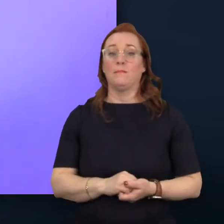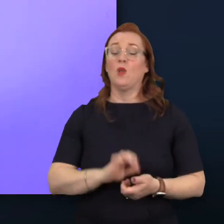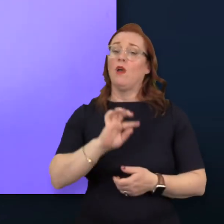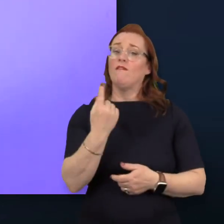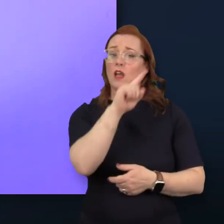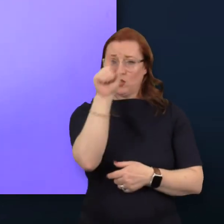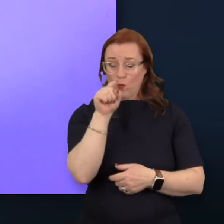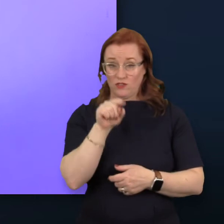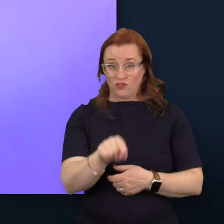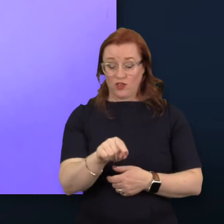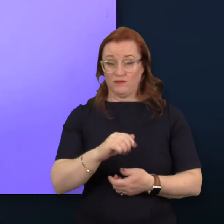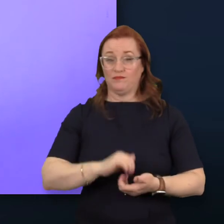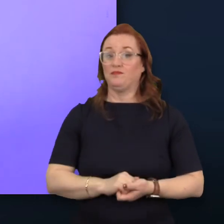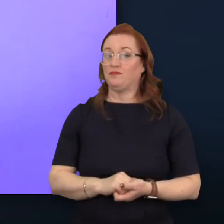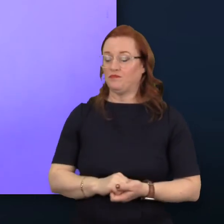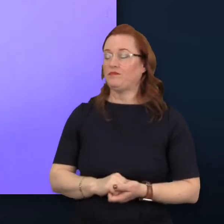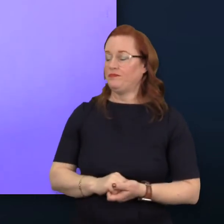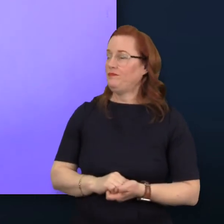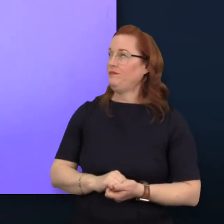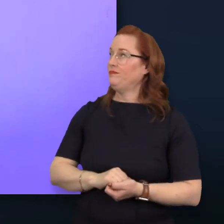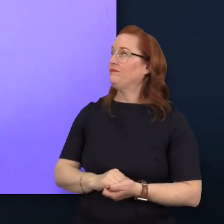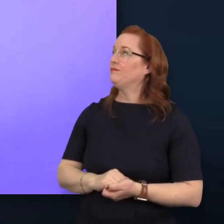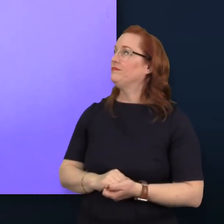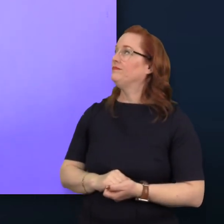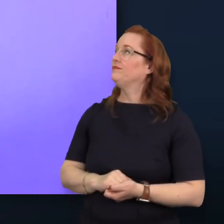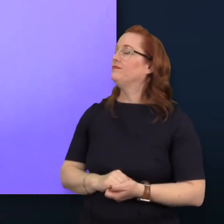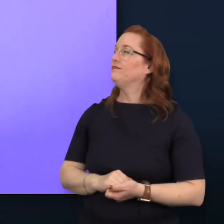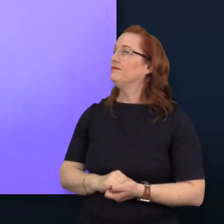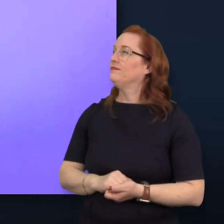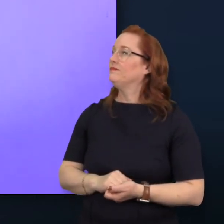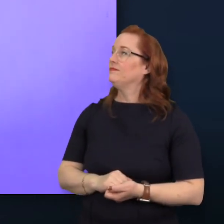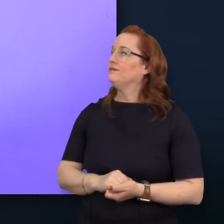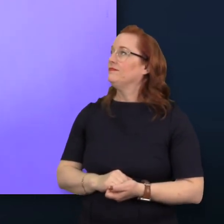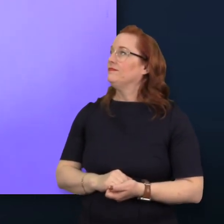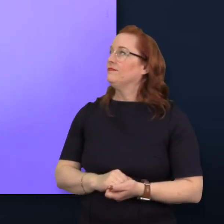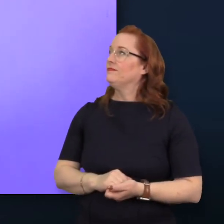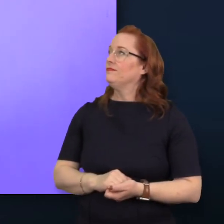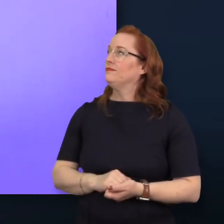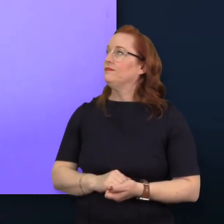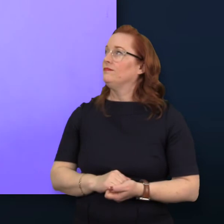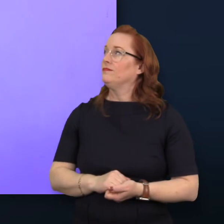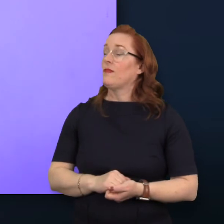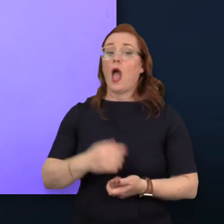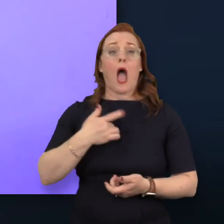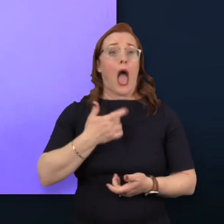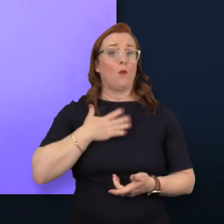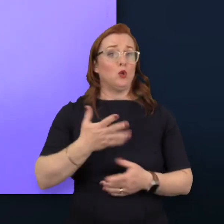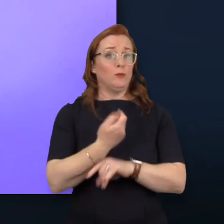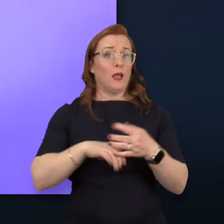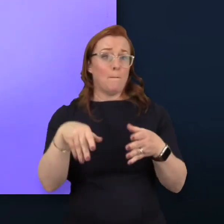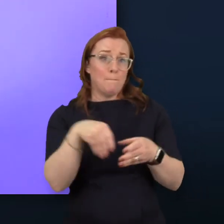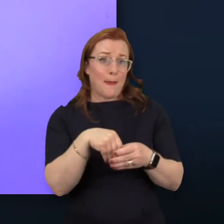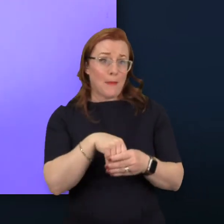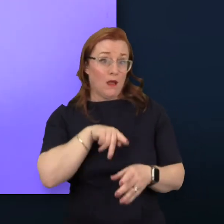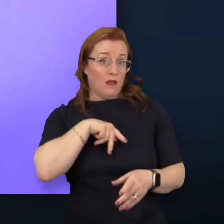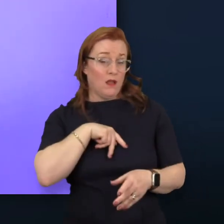First question I'd like to answer is, I would like to be a member, what happens